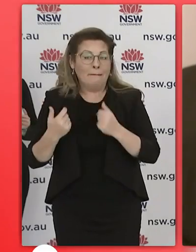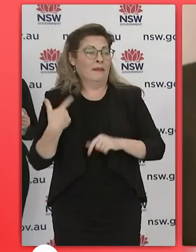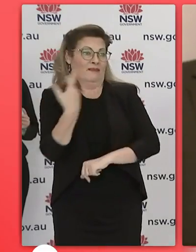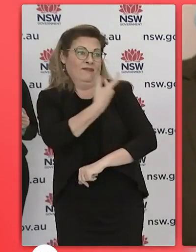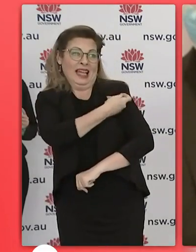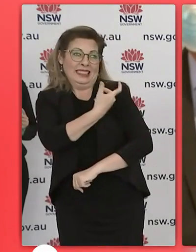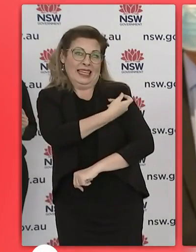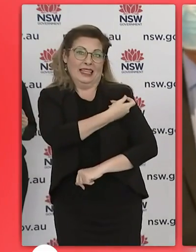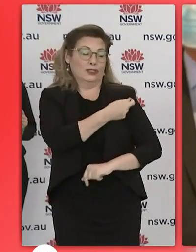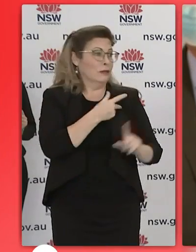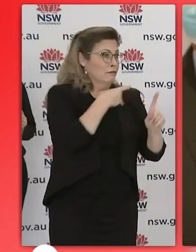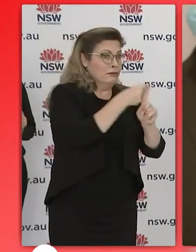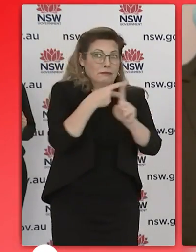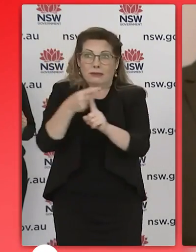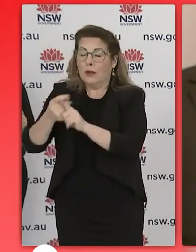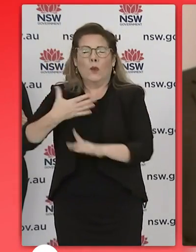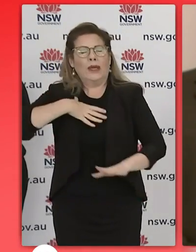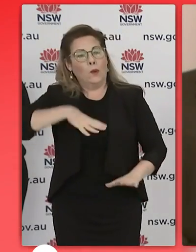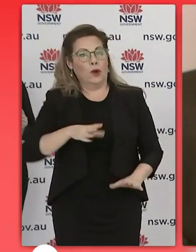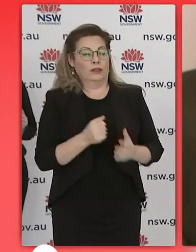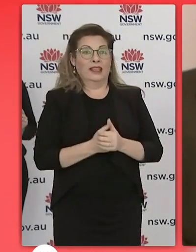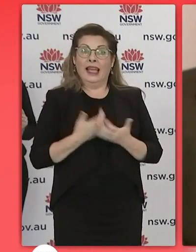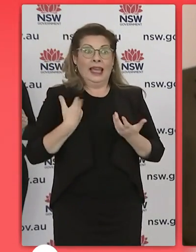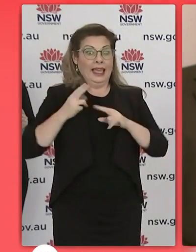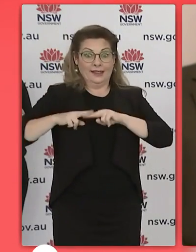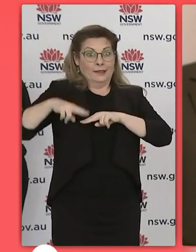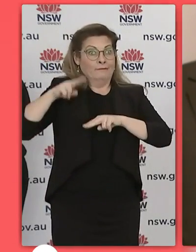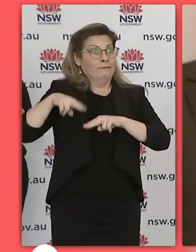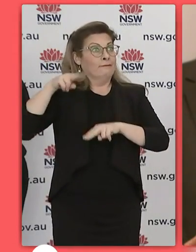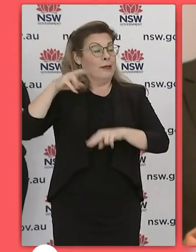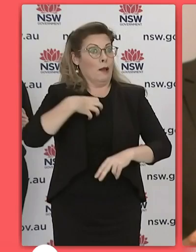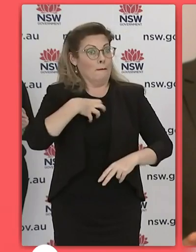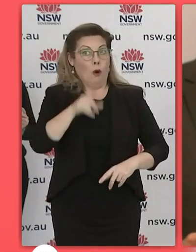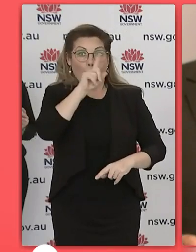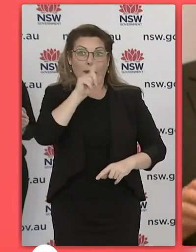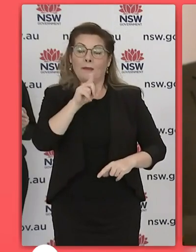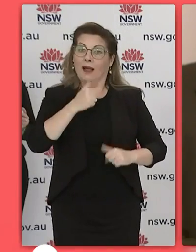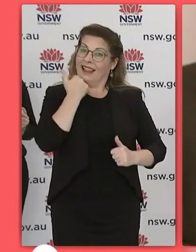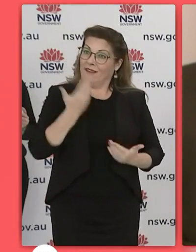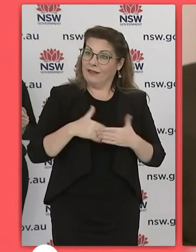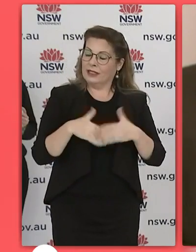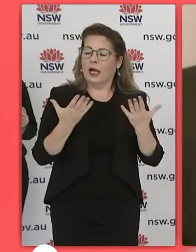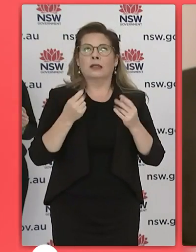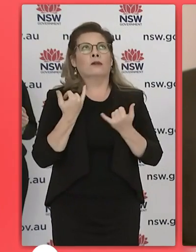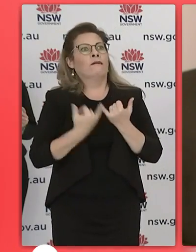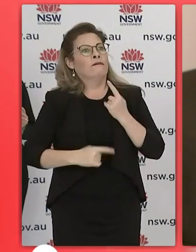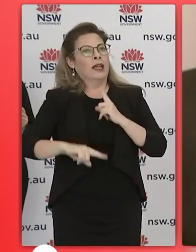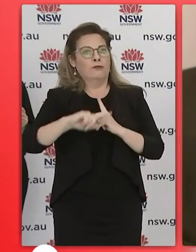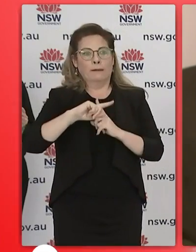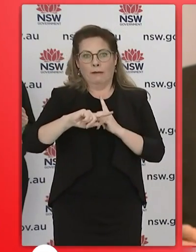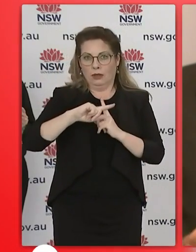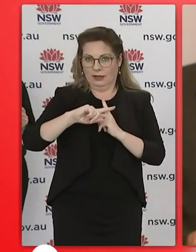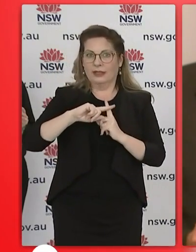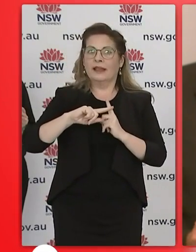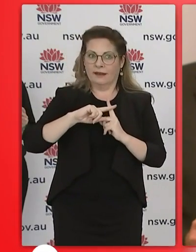every day and that's a positive i can't tell you uh how important it is for us to get those vaccination rates up because it will